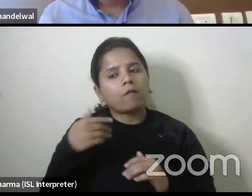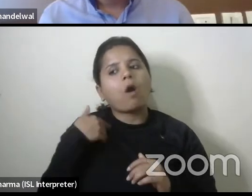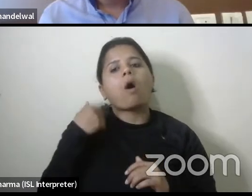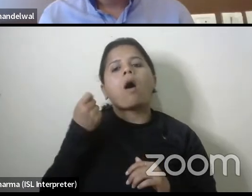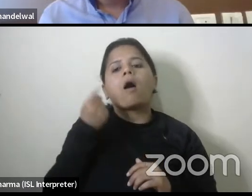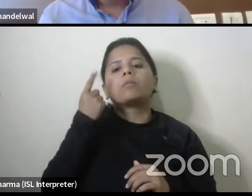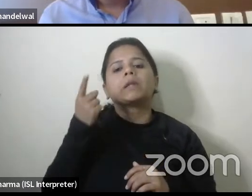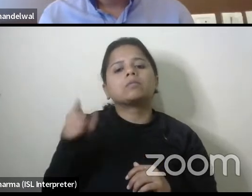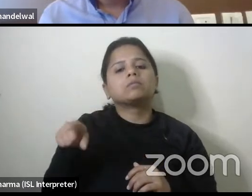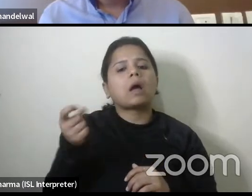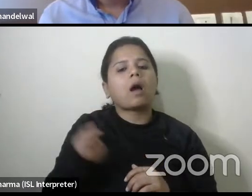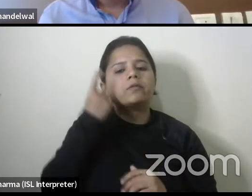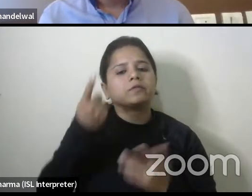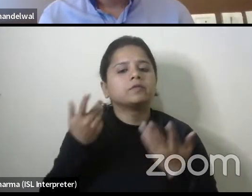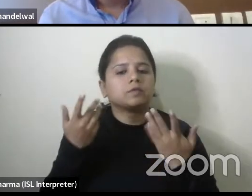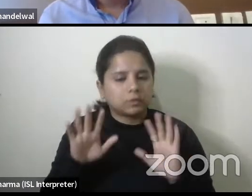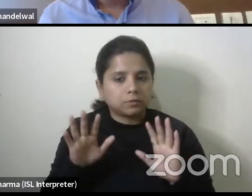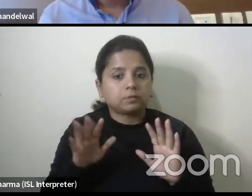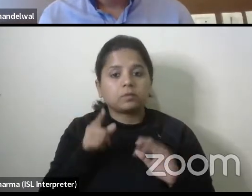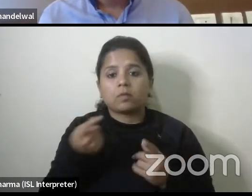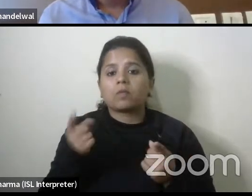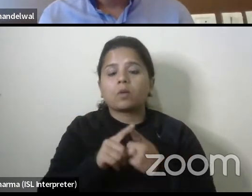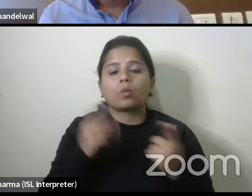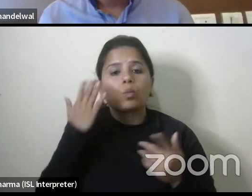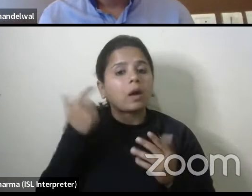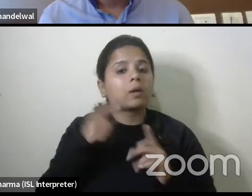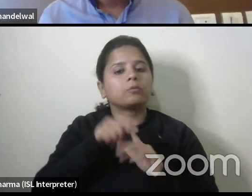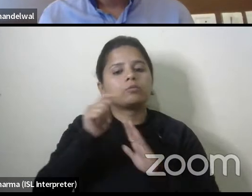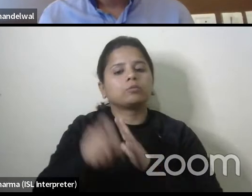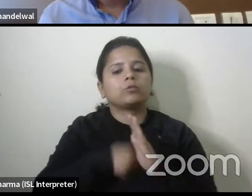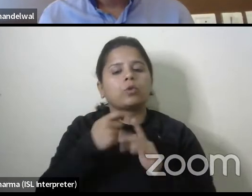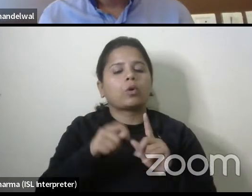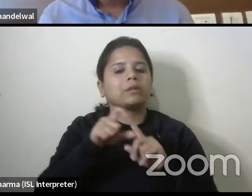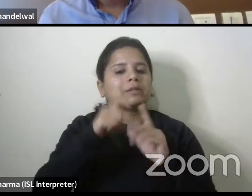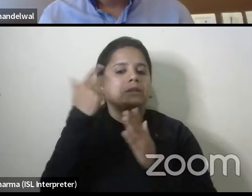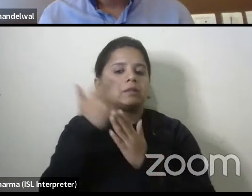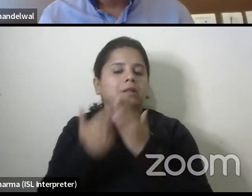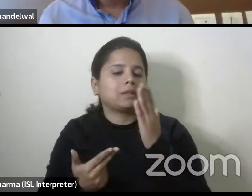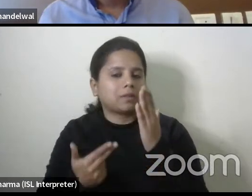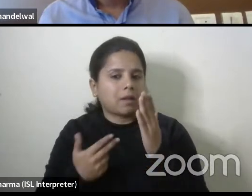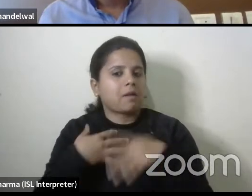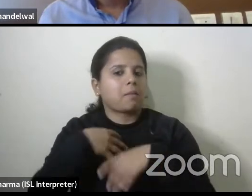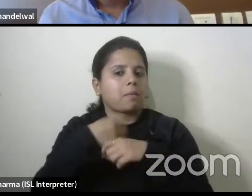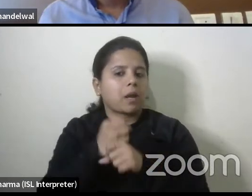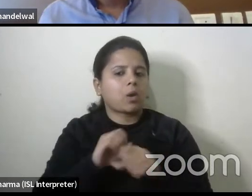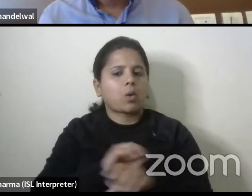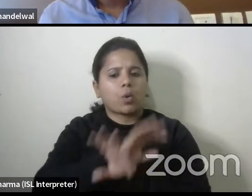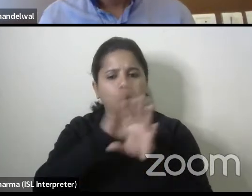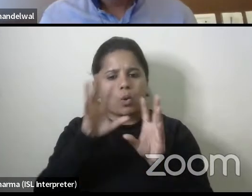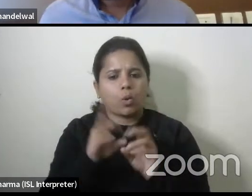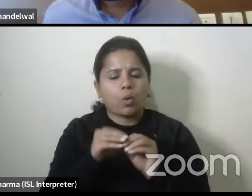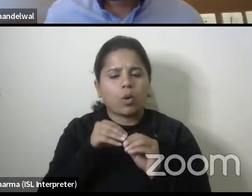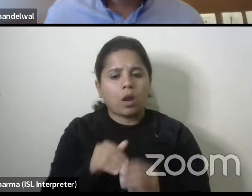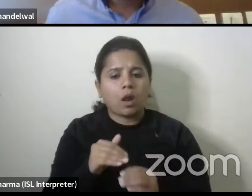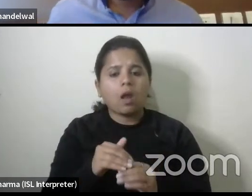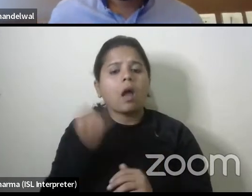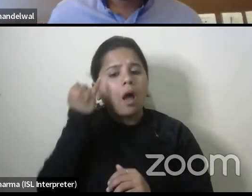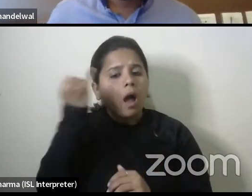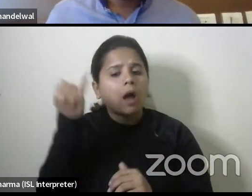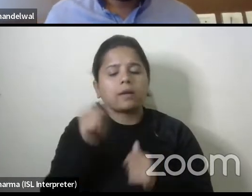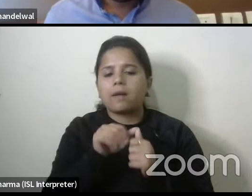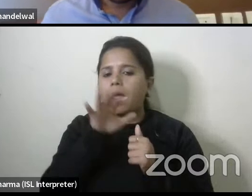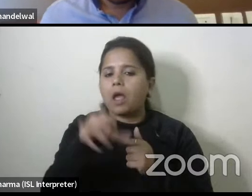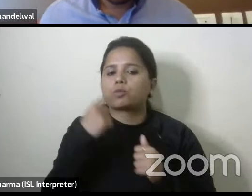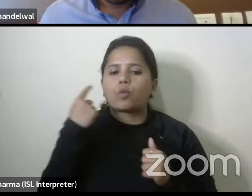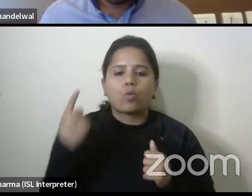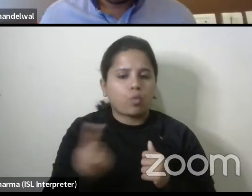aspects and and this happened because a project was designed that was entirely centered on the idea of accessibility accessibility and